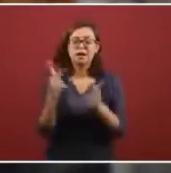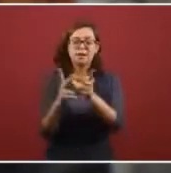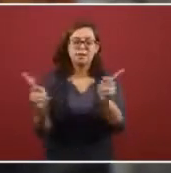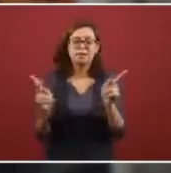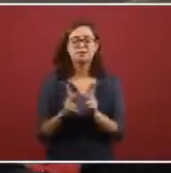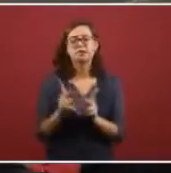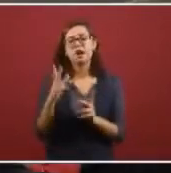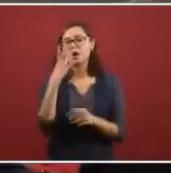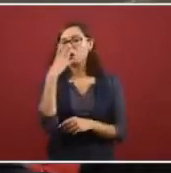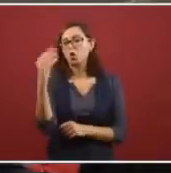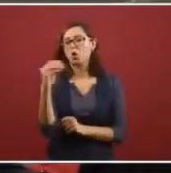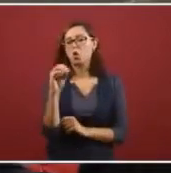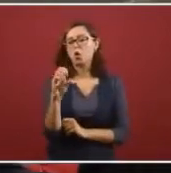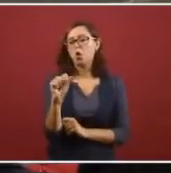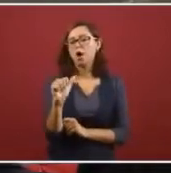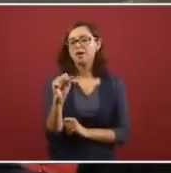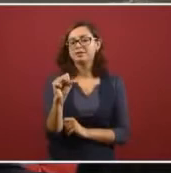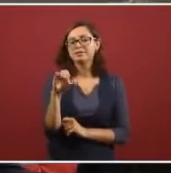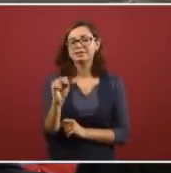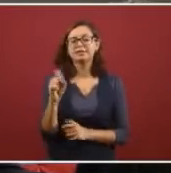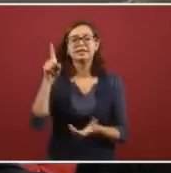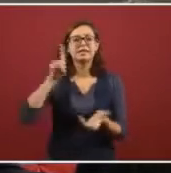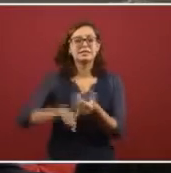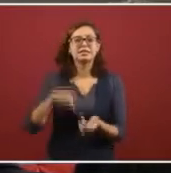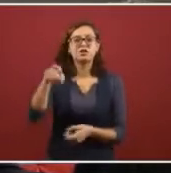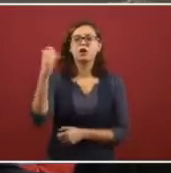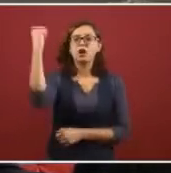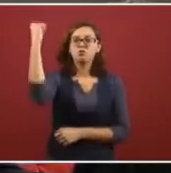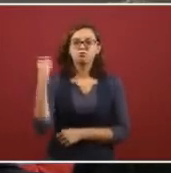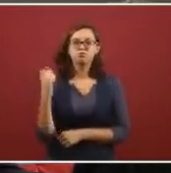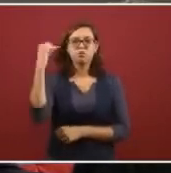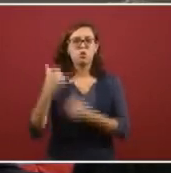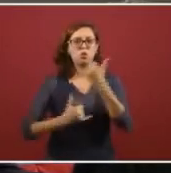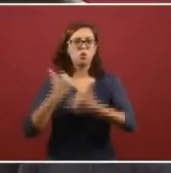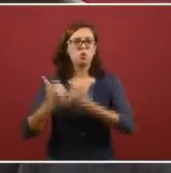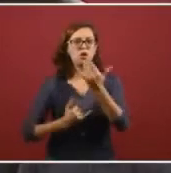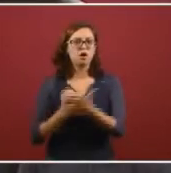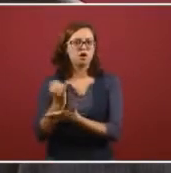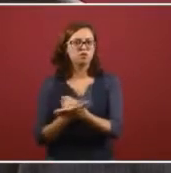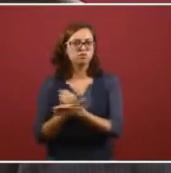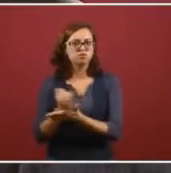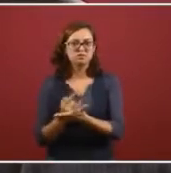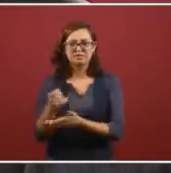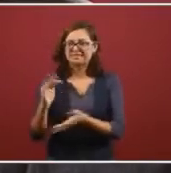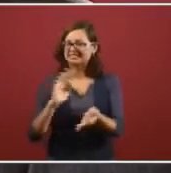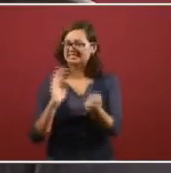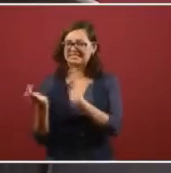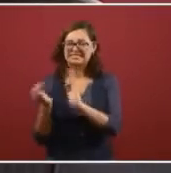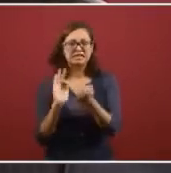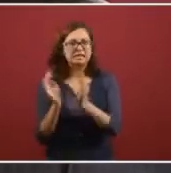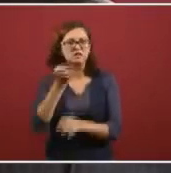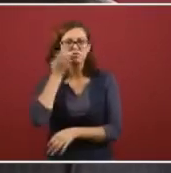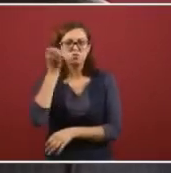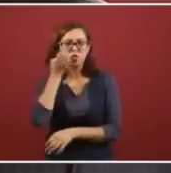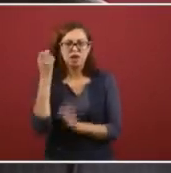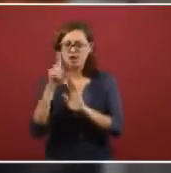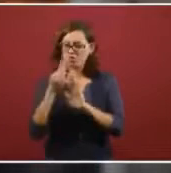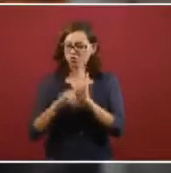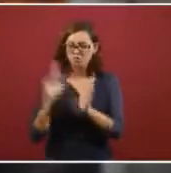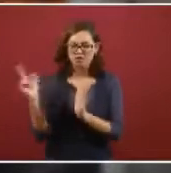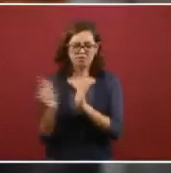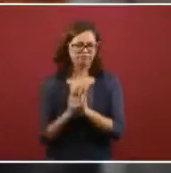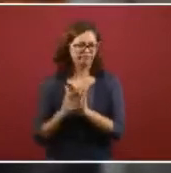The plaza was opened up a casino, and it's a proximity of a school.